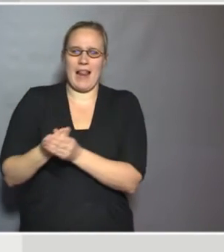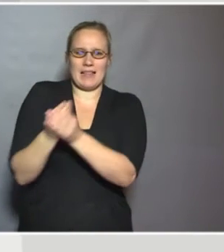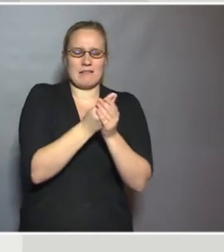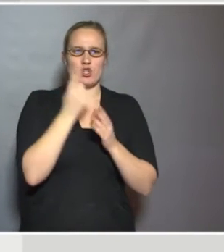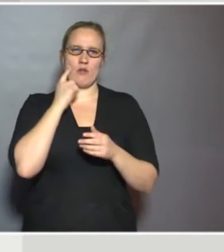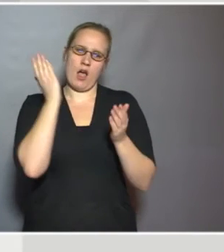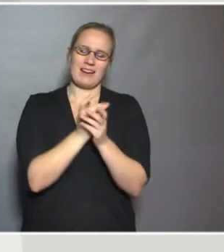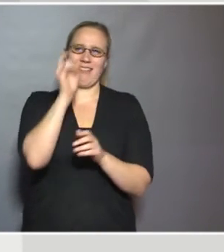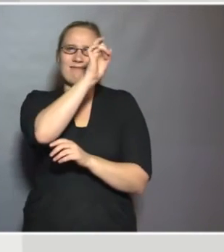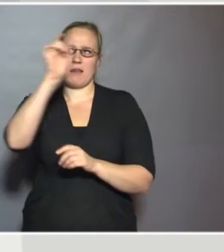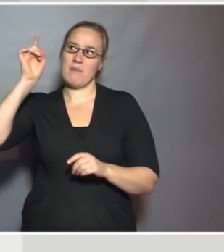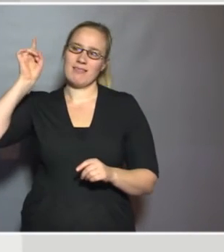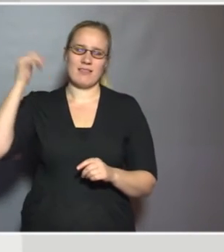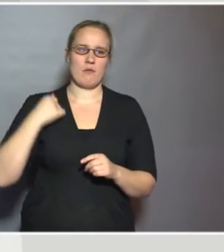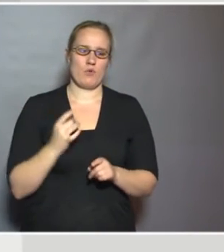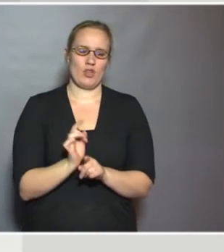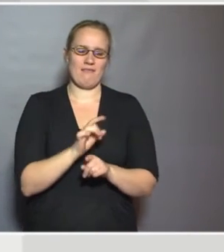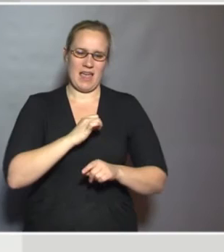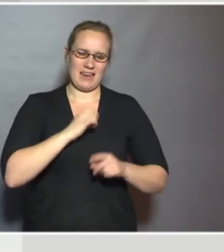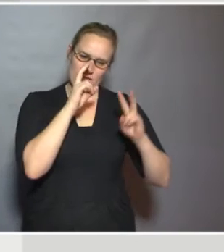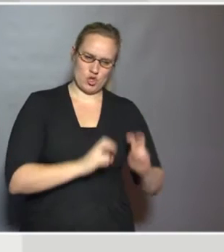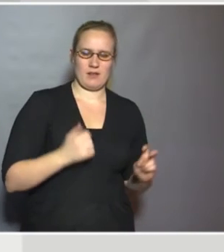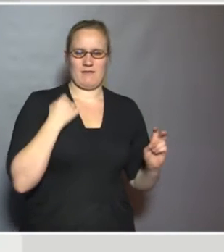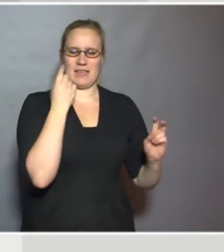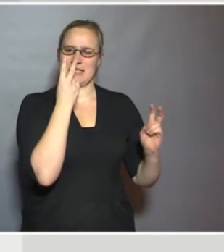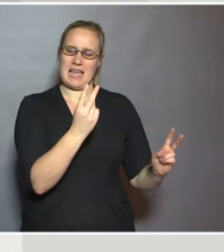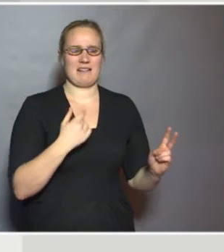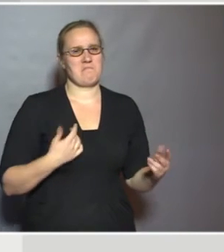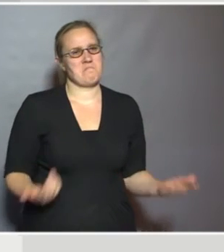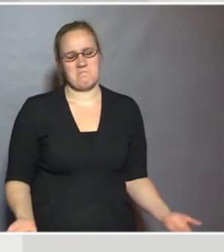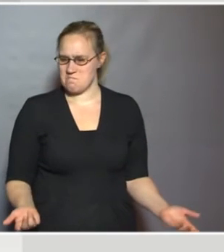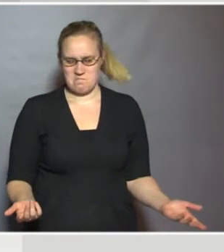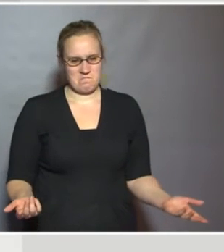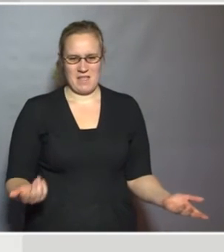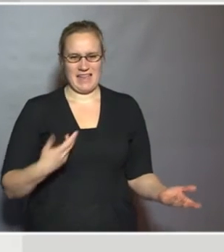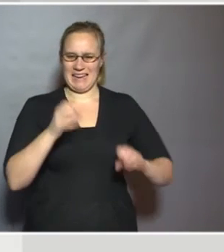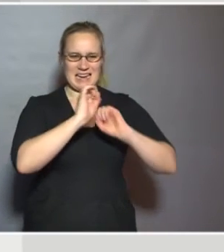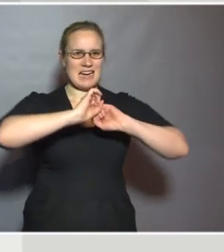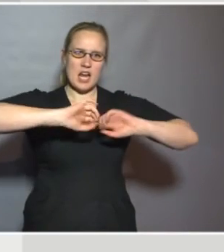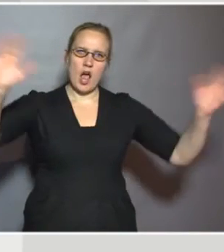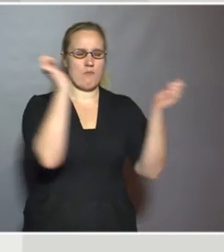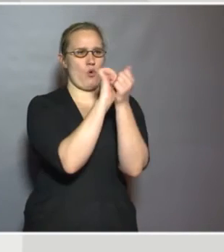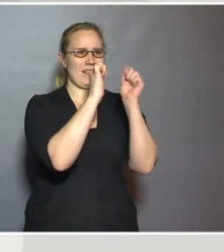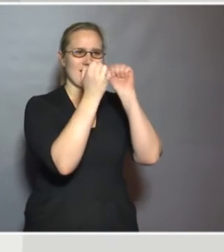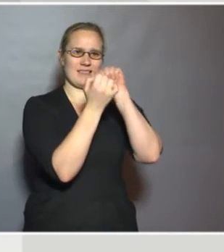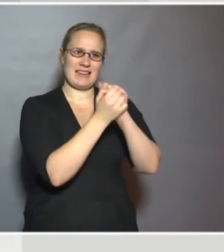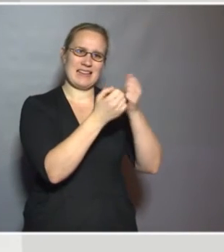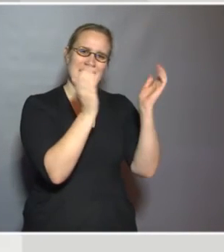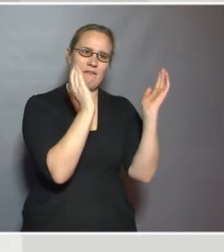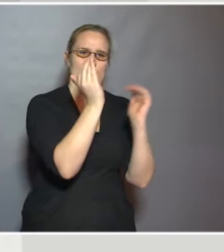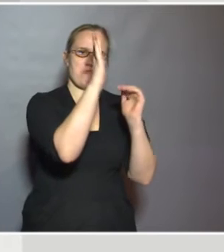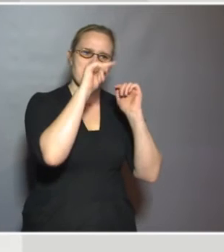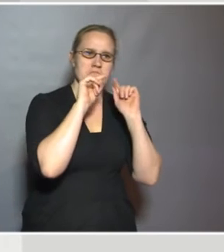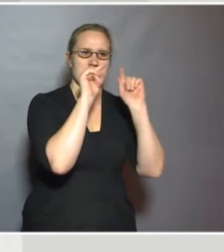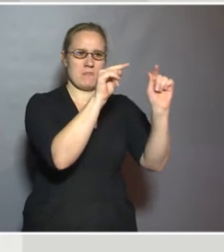this term. And what we find in our work is that there's no clear policy operational definitions